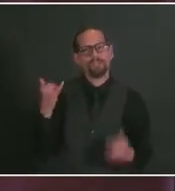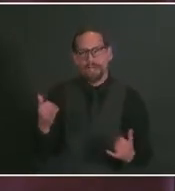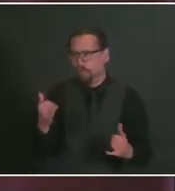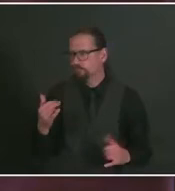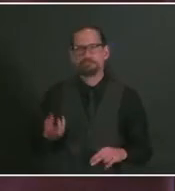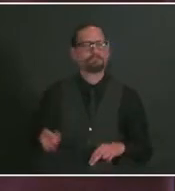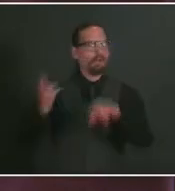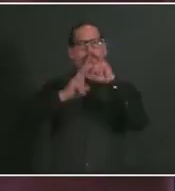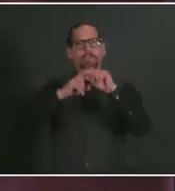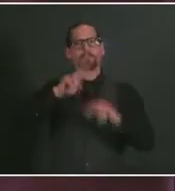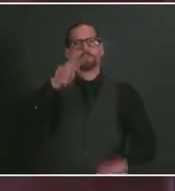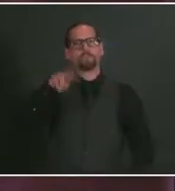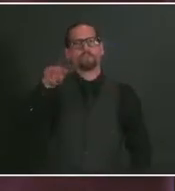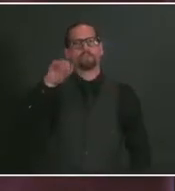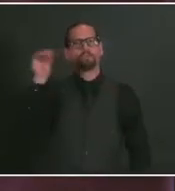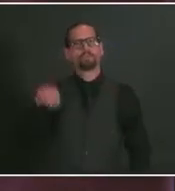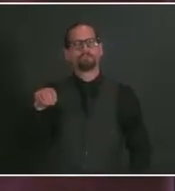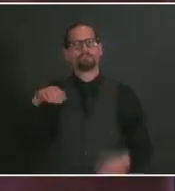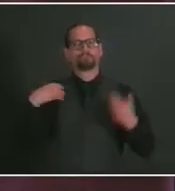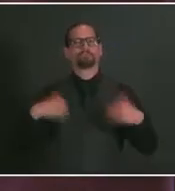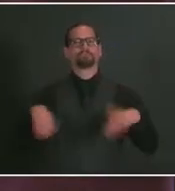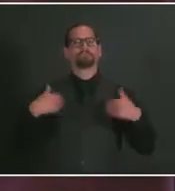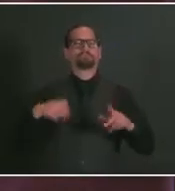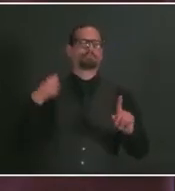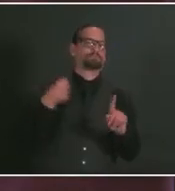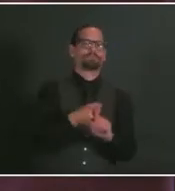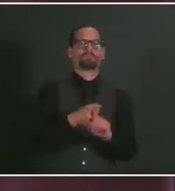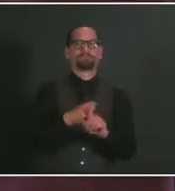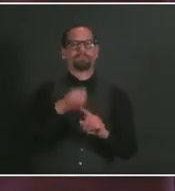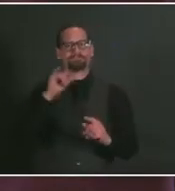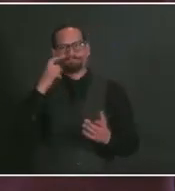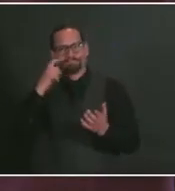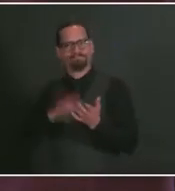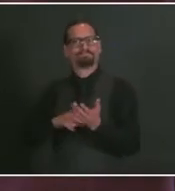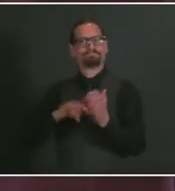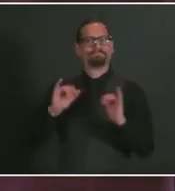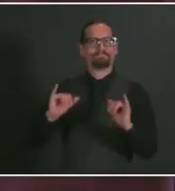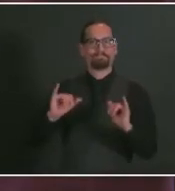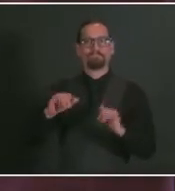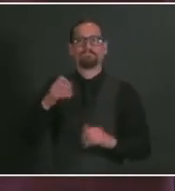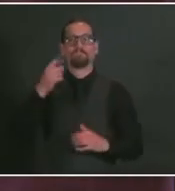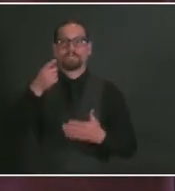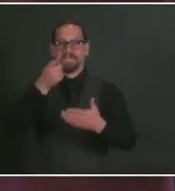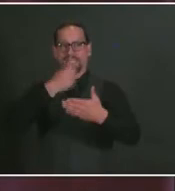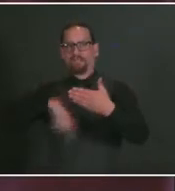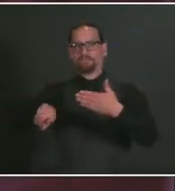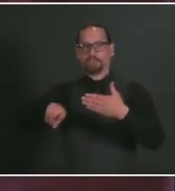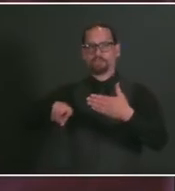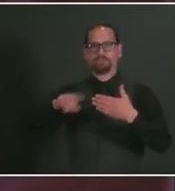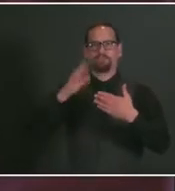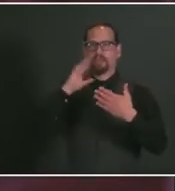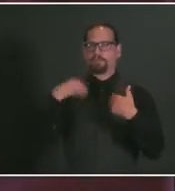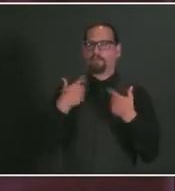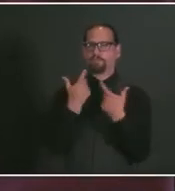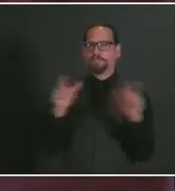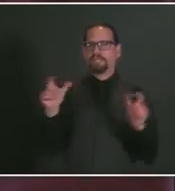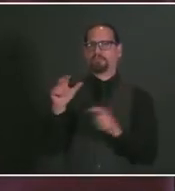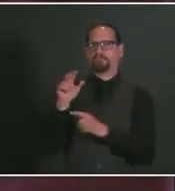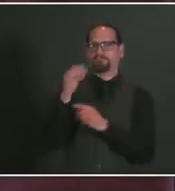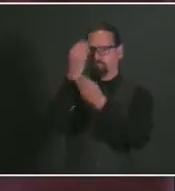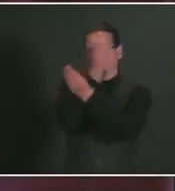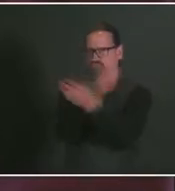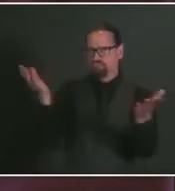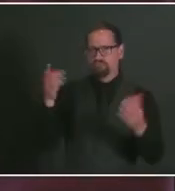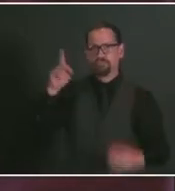And on that note, that is going to be one big news probably next week when the FDA is going to vote on